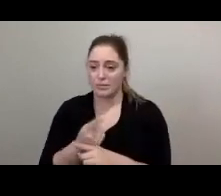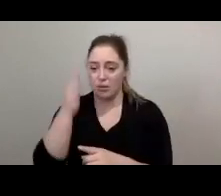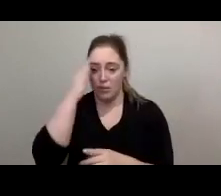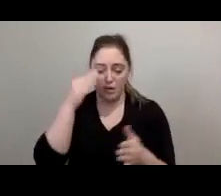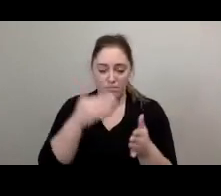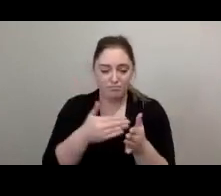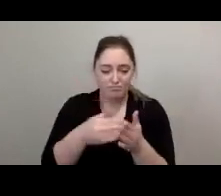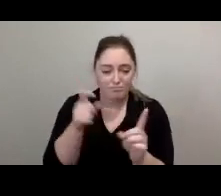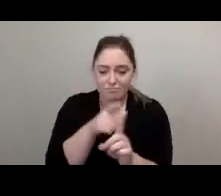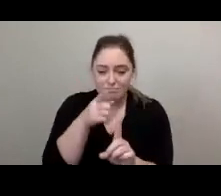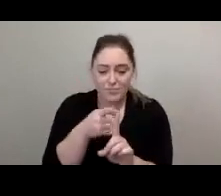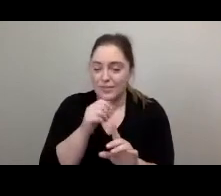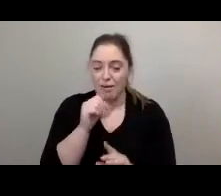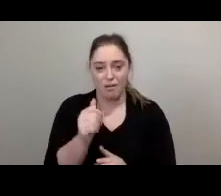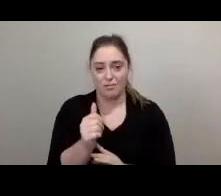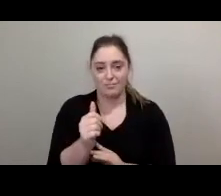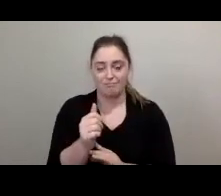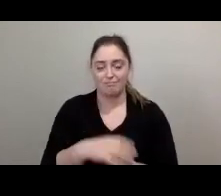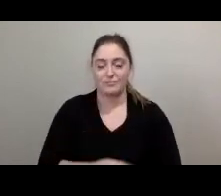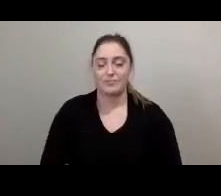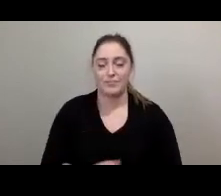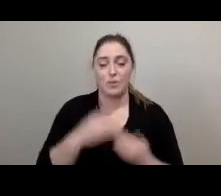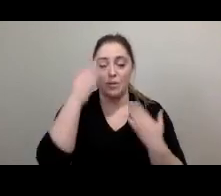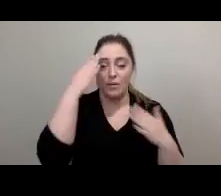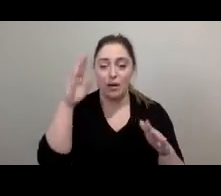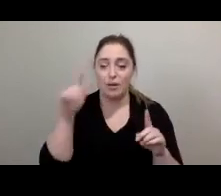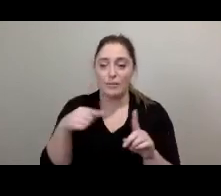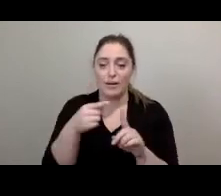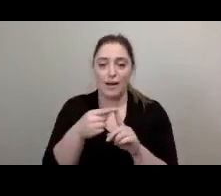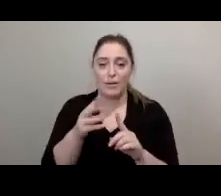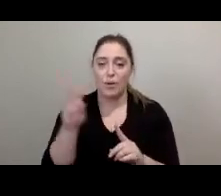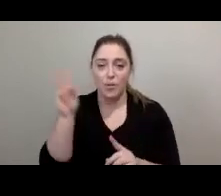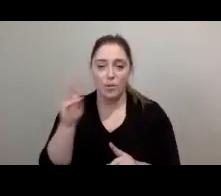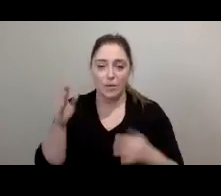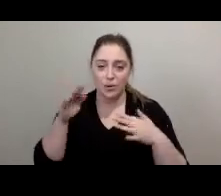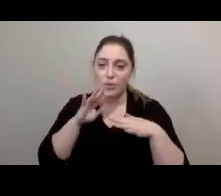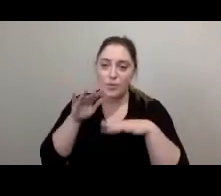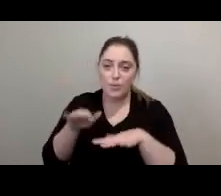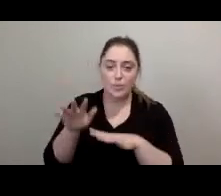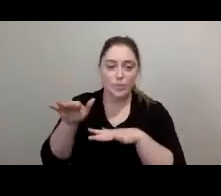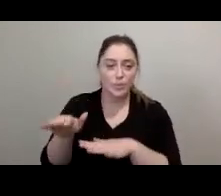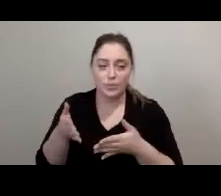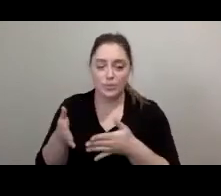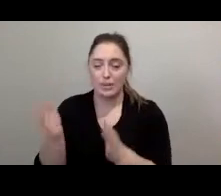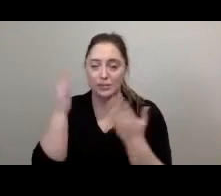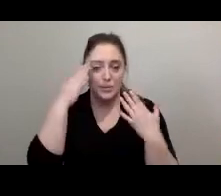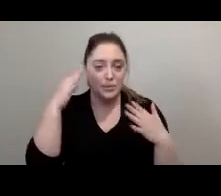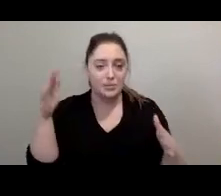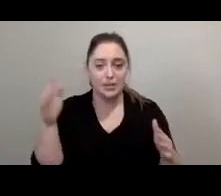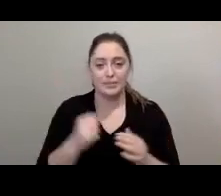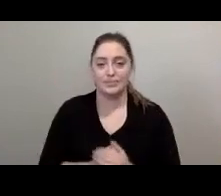what do we know about the ways of the weather i don't know